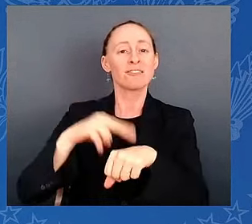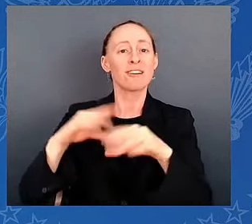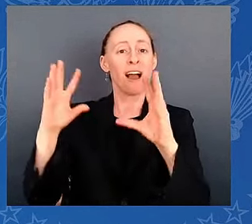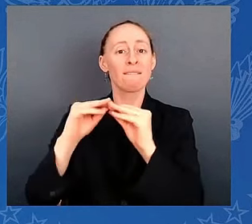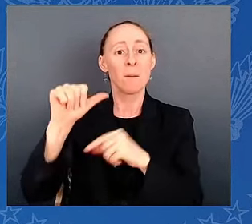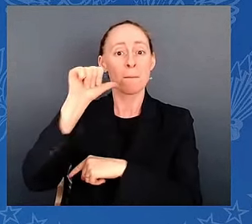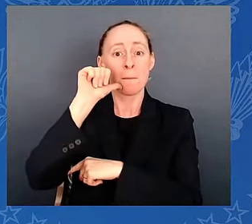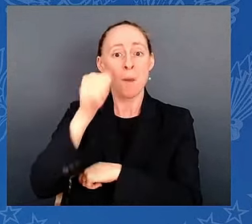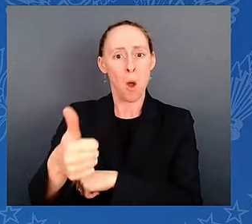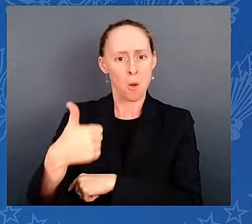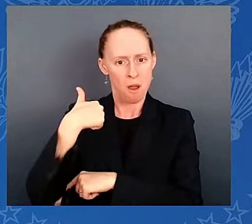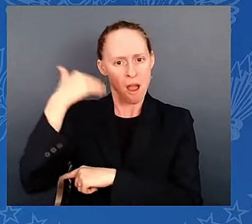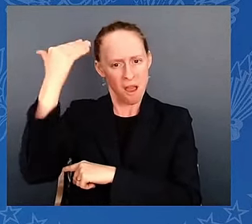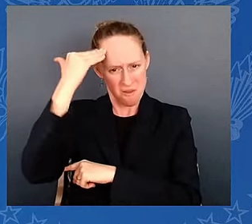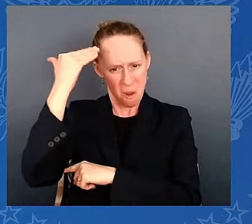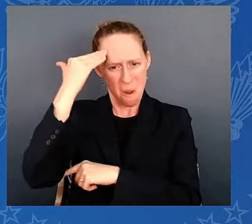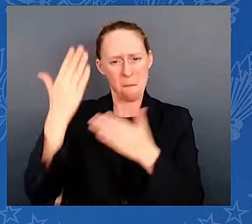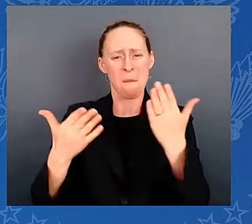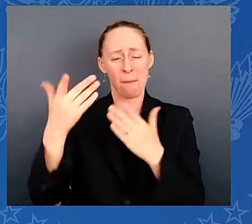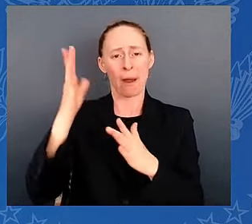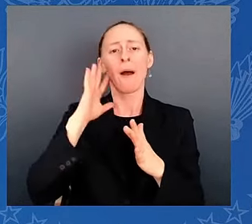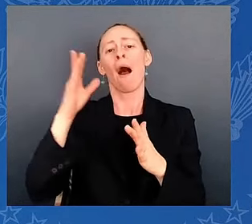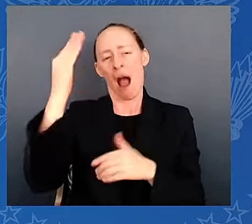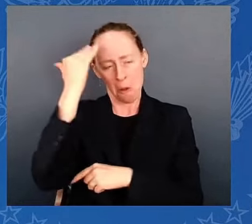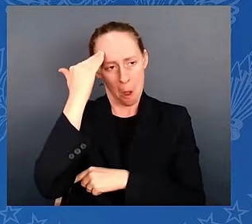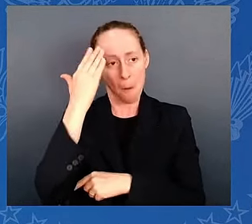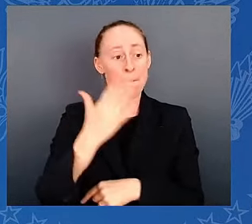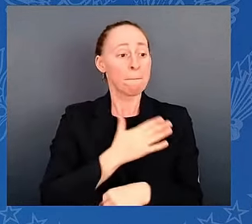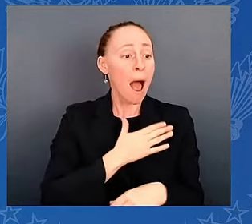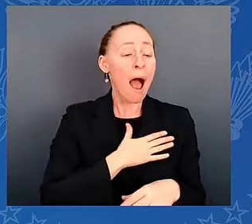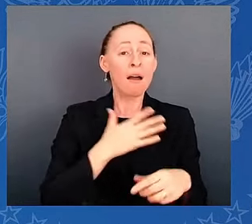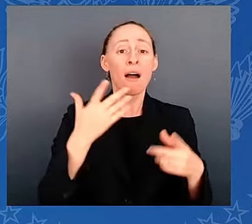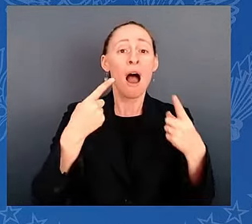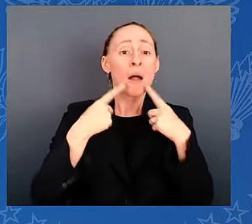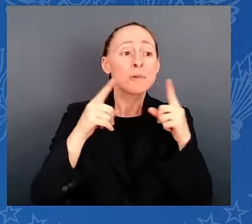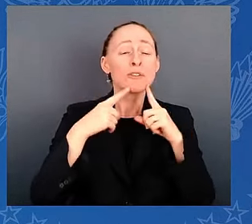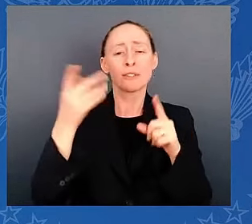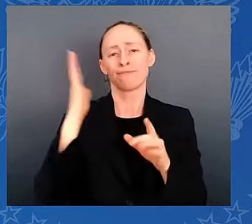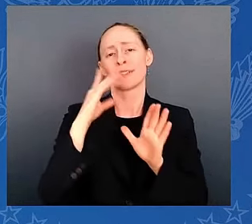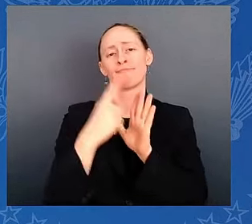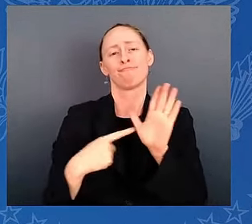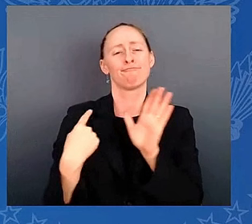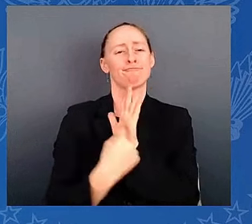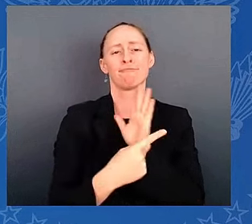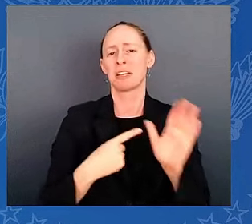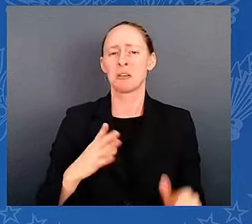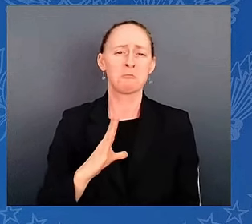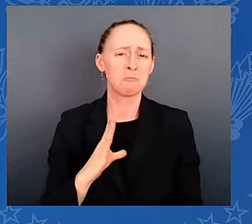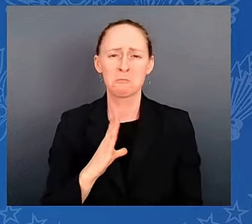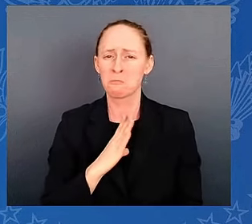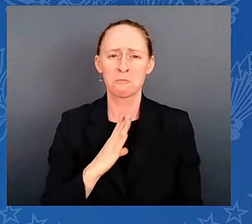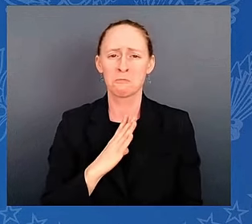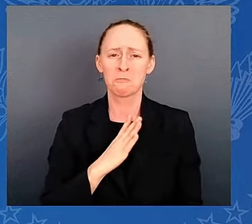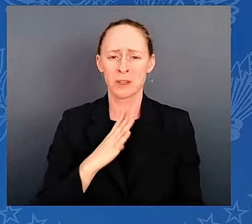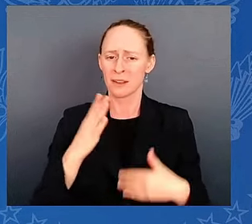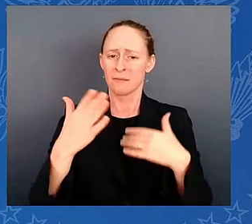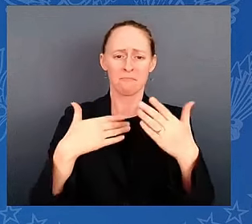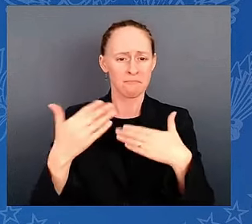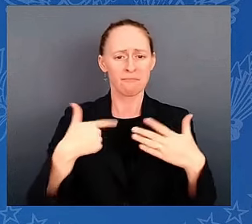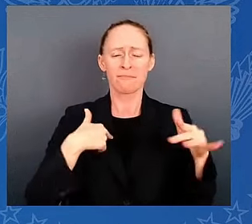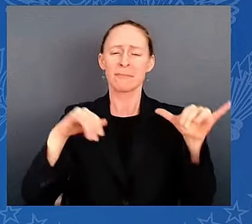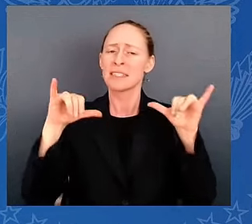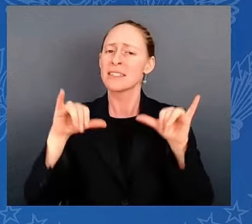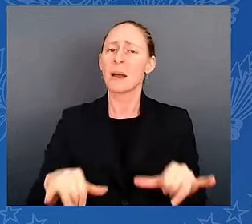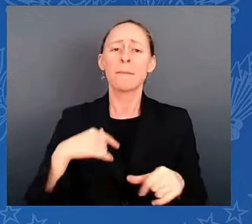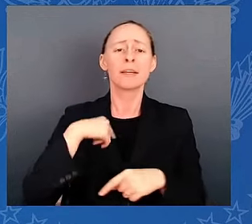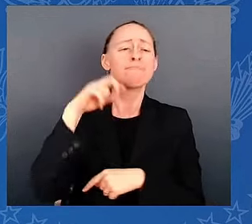traveling this week making the case for our record and the vision, my vision of the country, our vision. I'll continue to speak out strongly for our democracy,